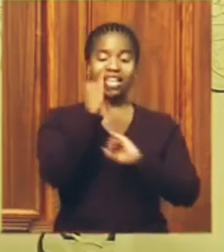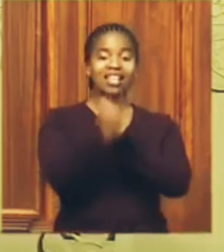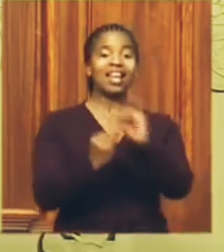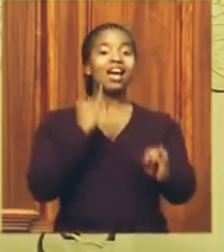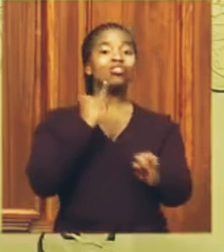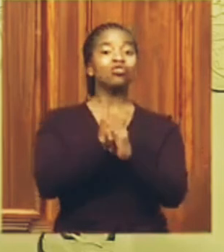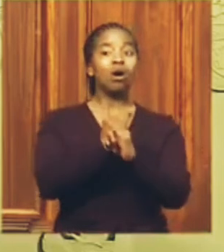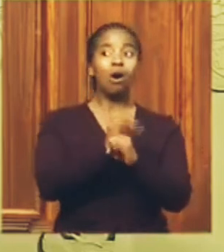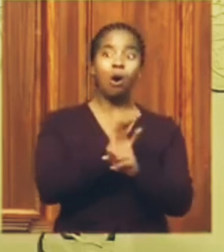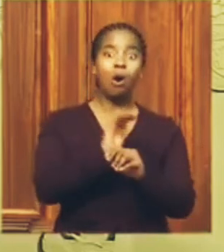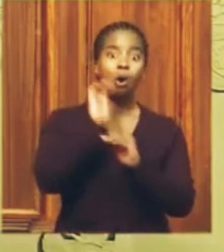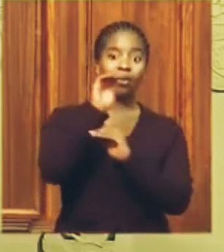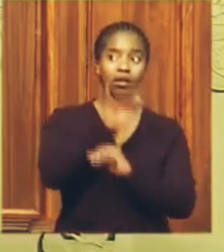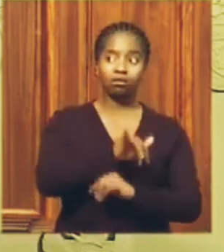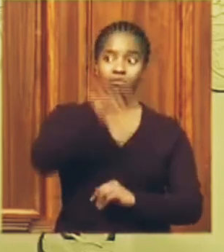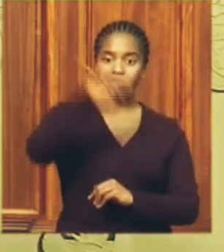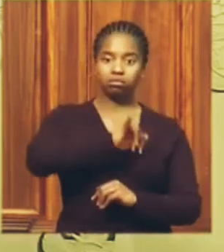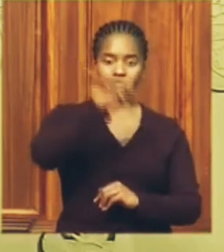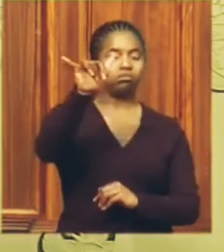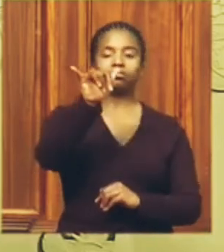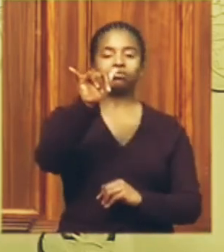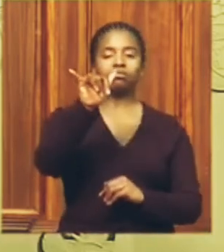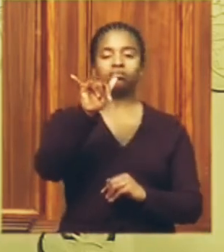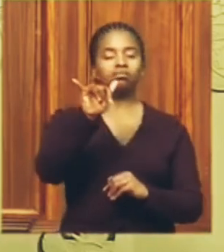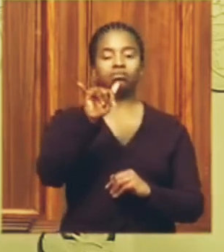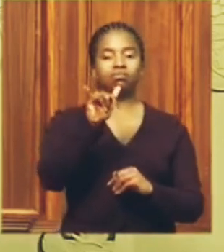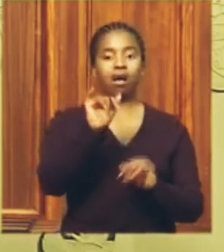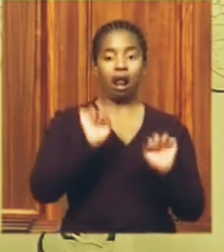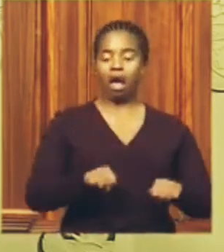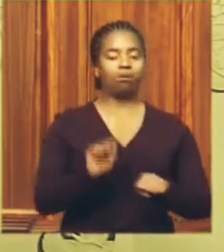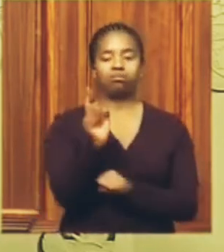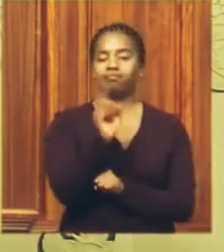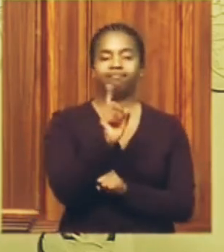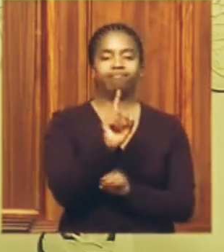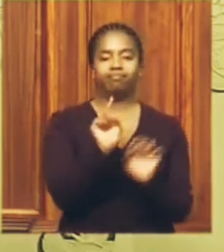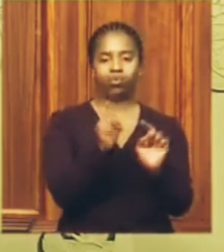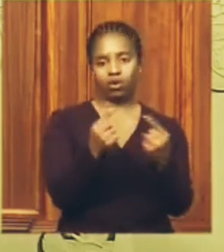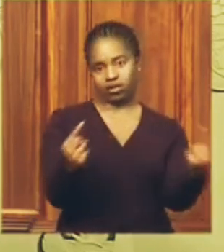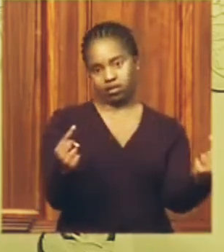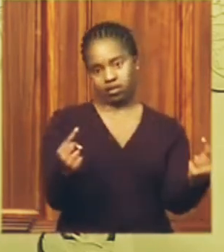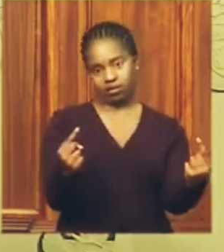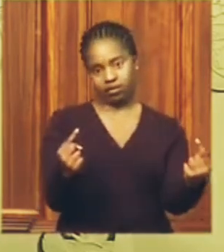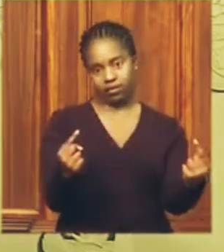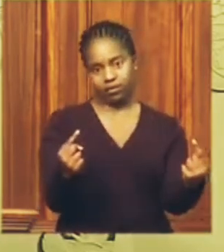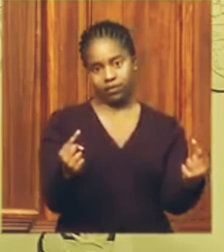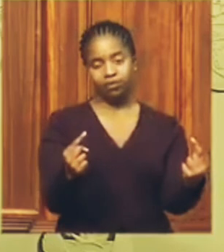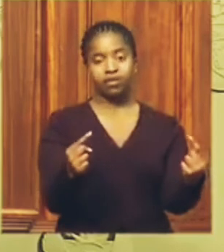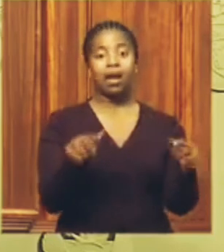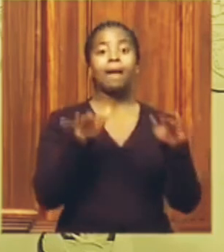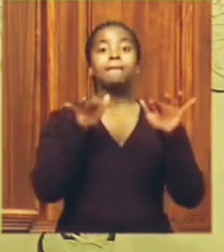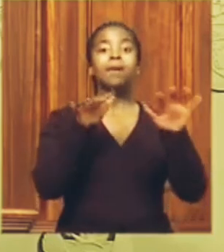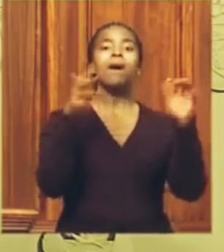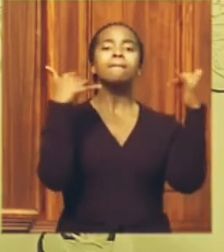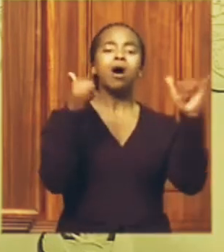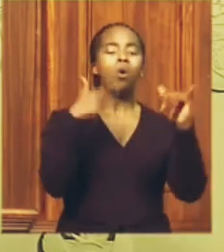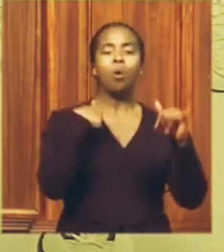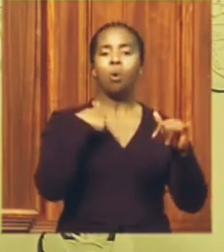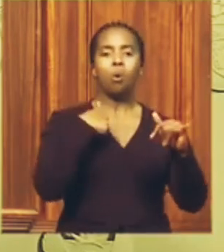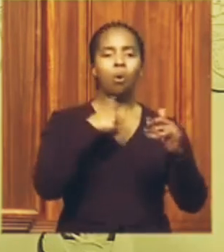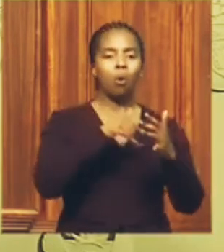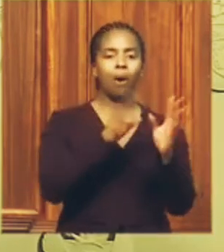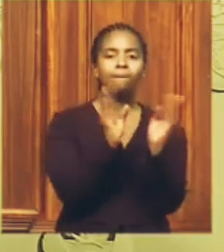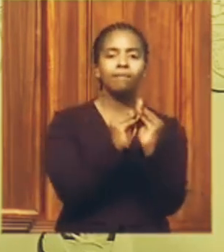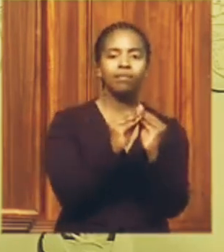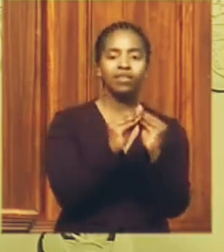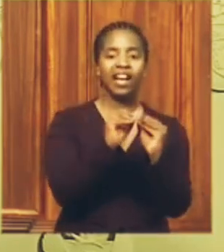travel will remain in place. No gatherings of more than 50 people will be permitted.